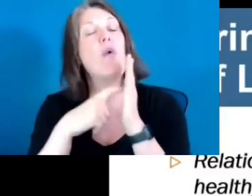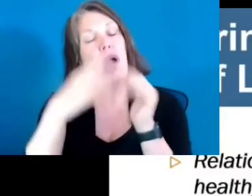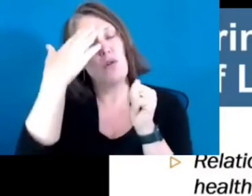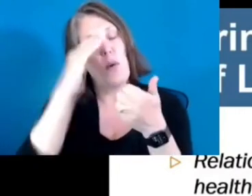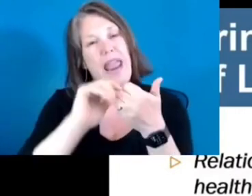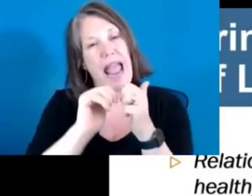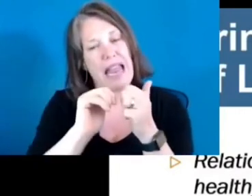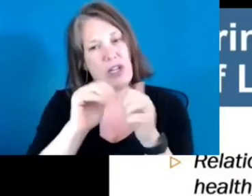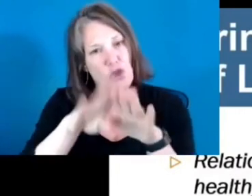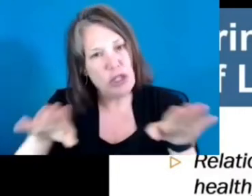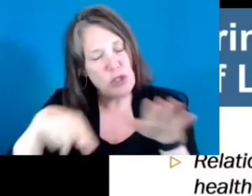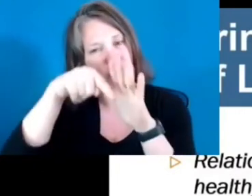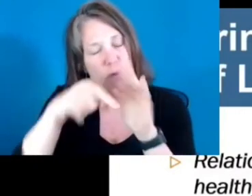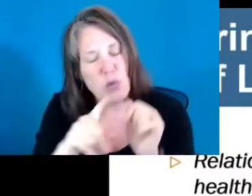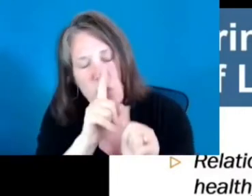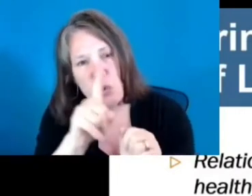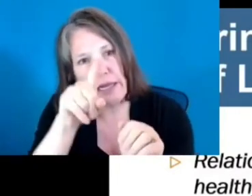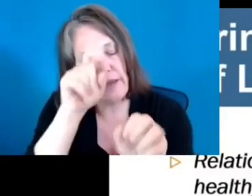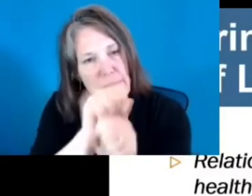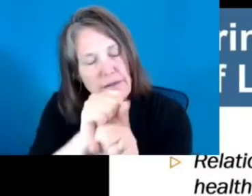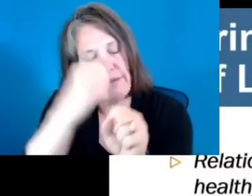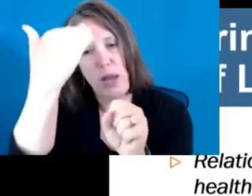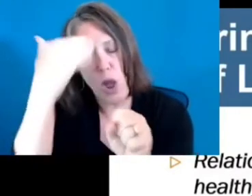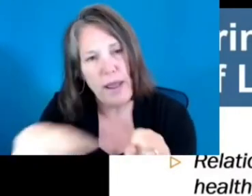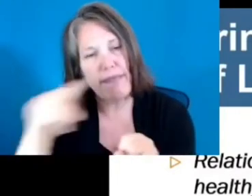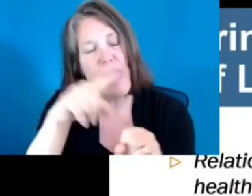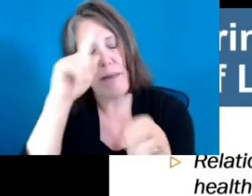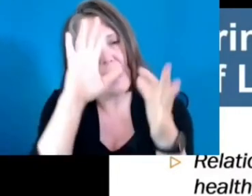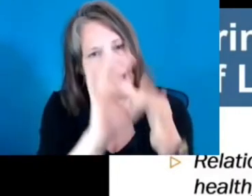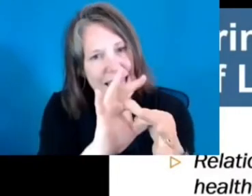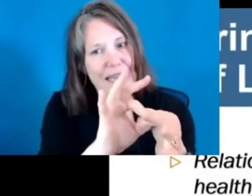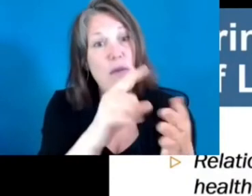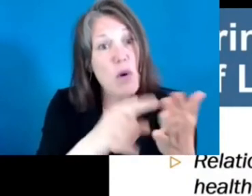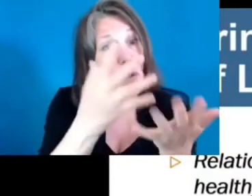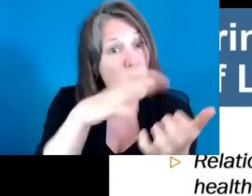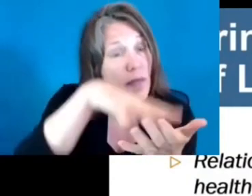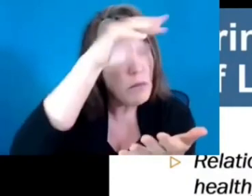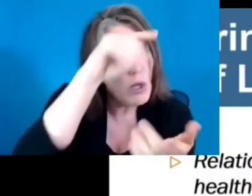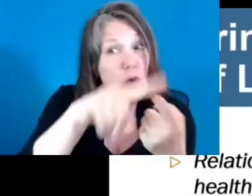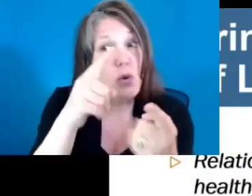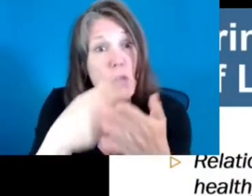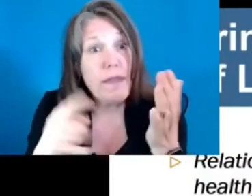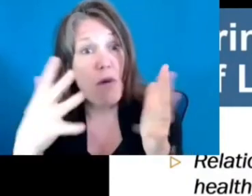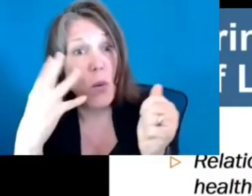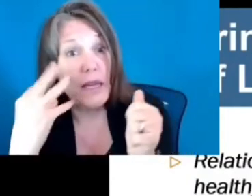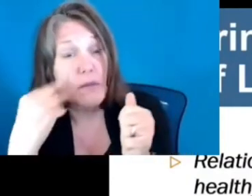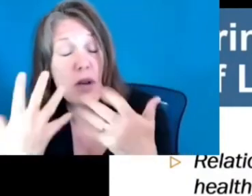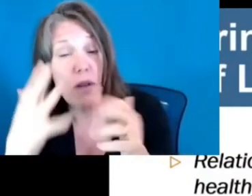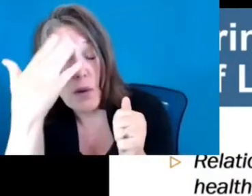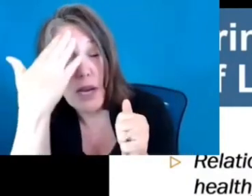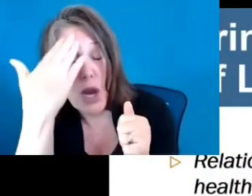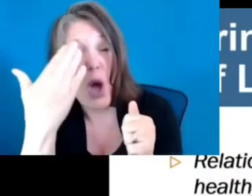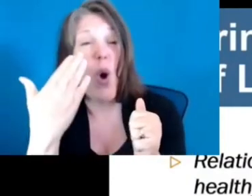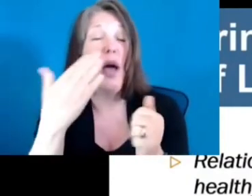learn they already experience and know. Learning is social, emotional, and academic. If you come into a classroom situation